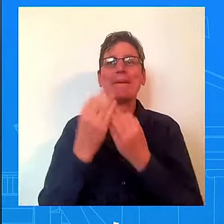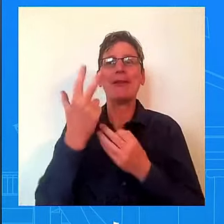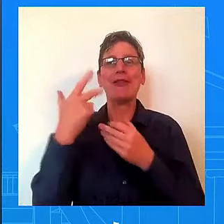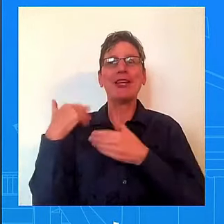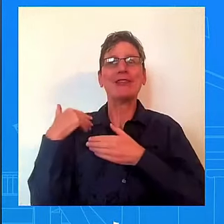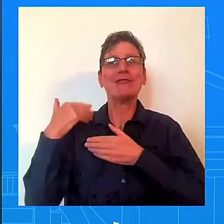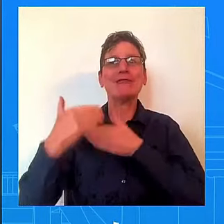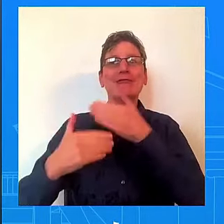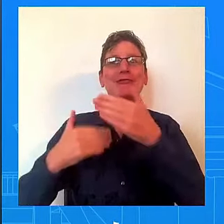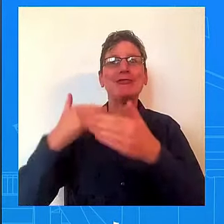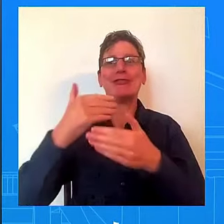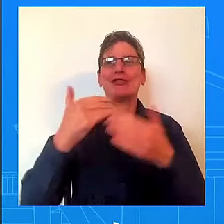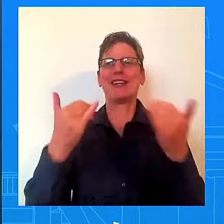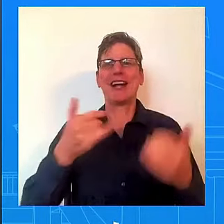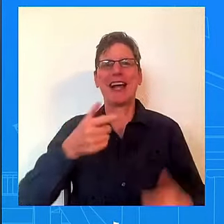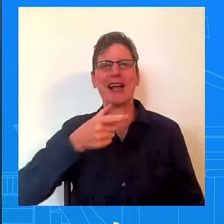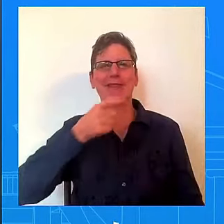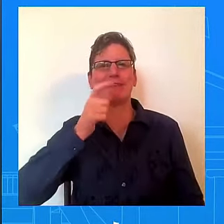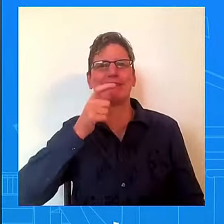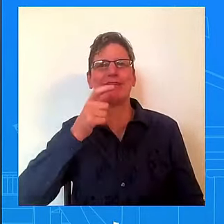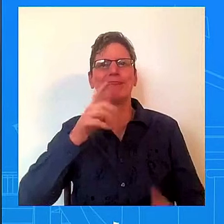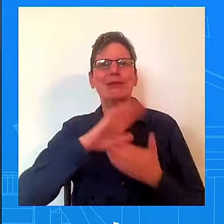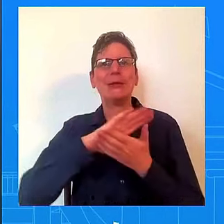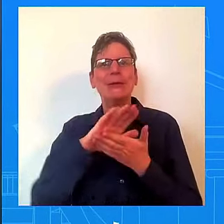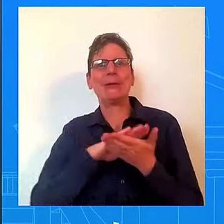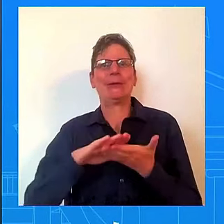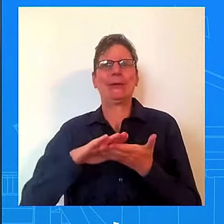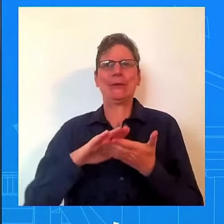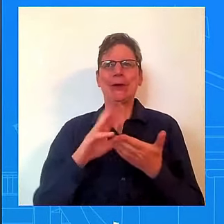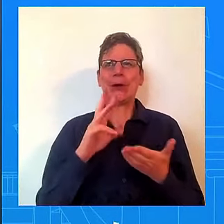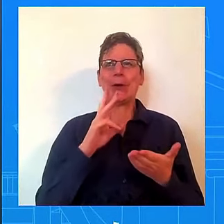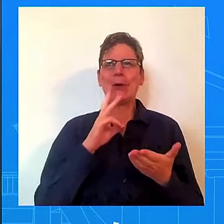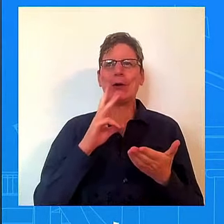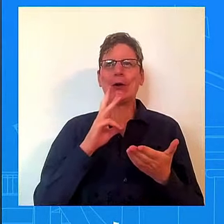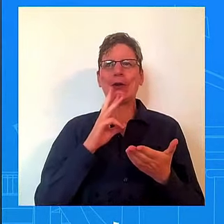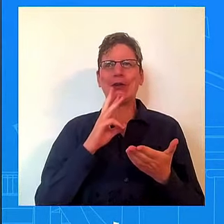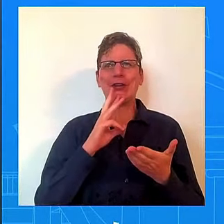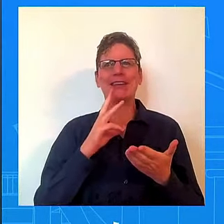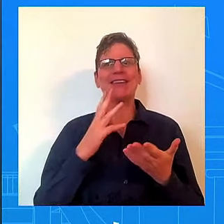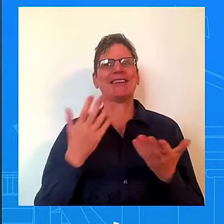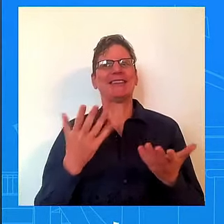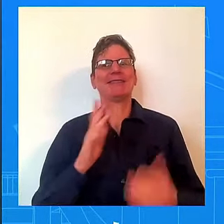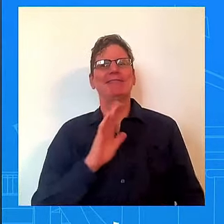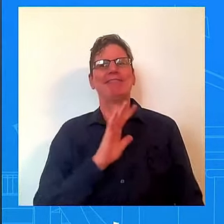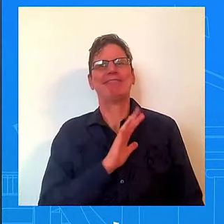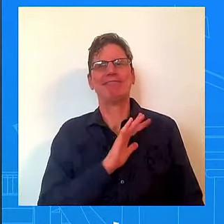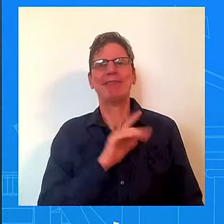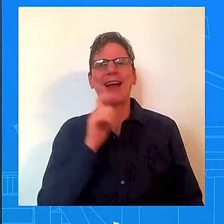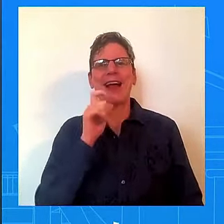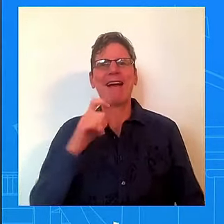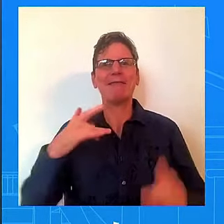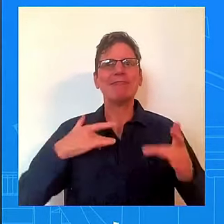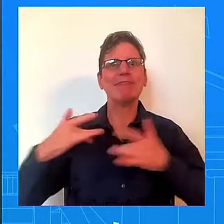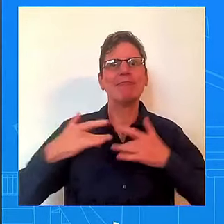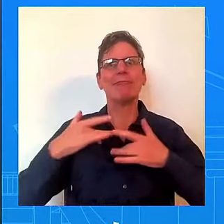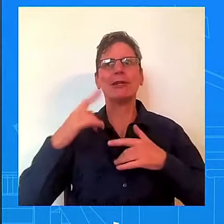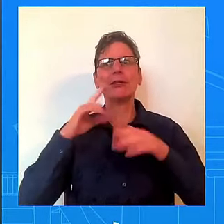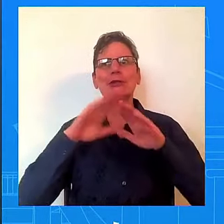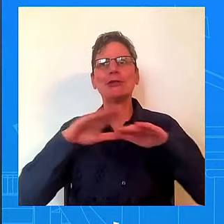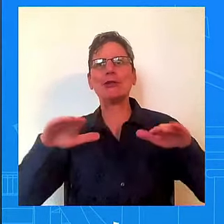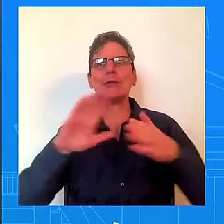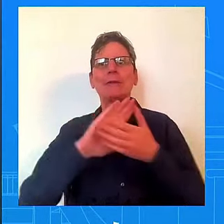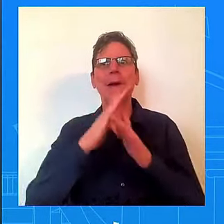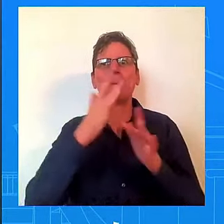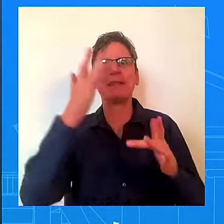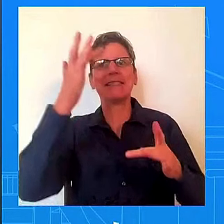grandkids. President Biden and Vice President Harris know that a fighting chance at the American Dream includes access to clean water